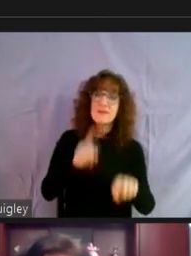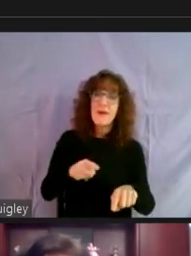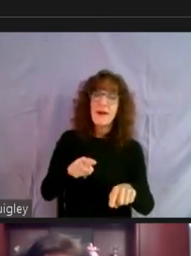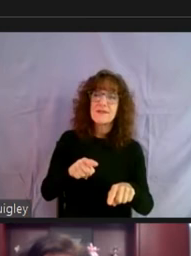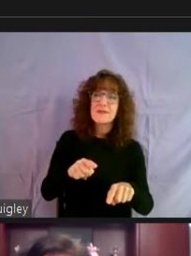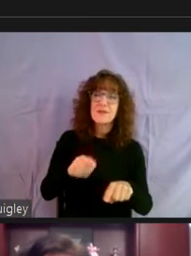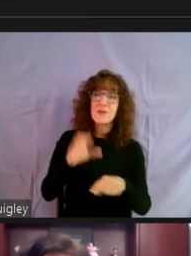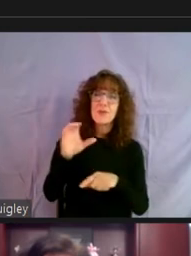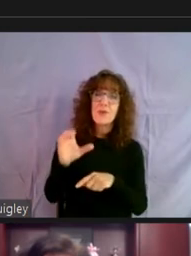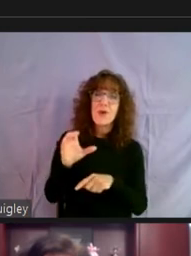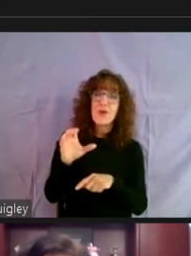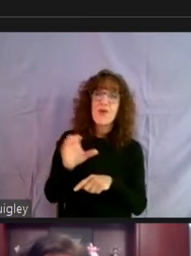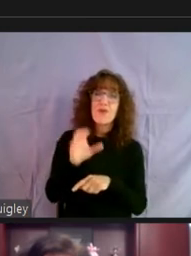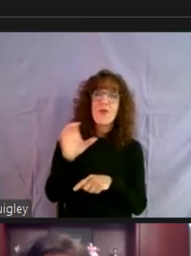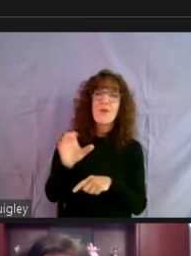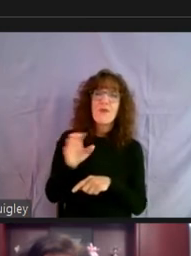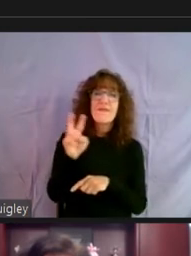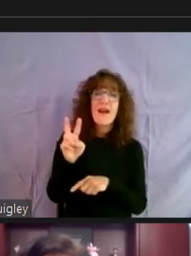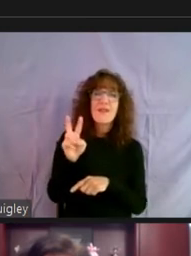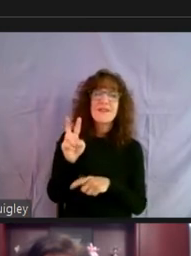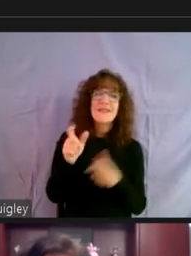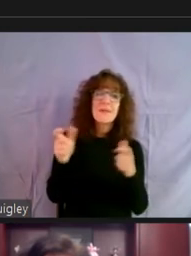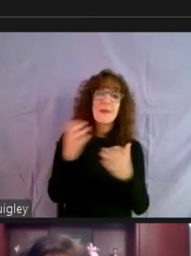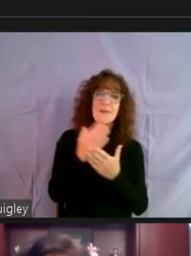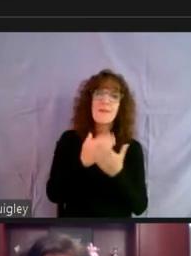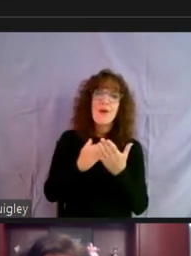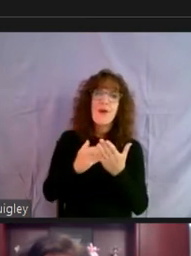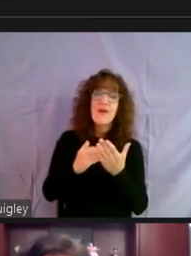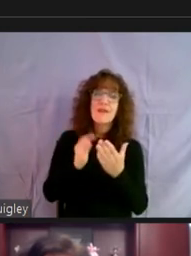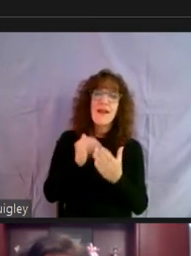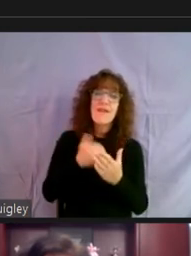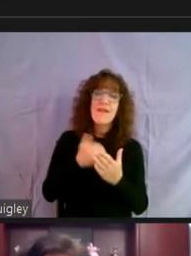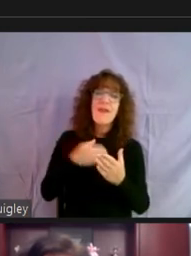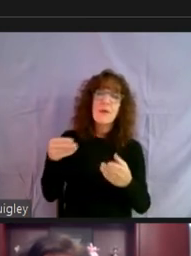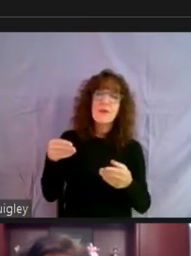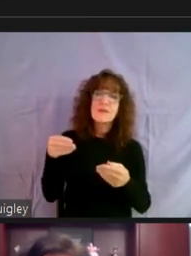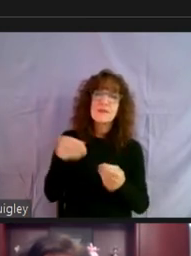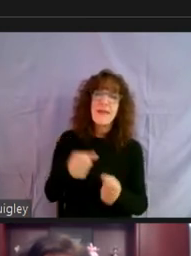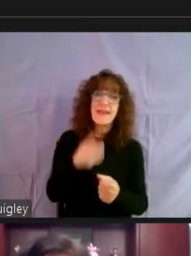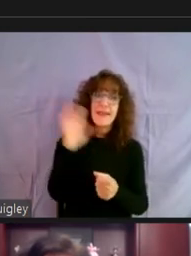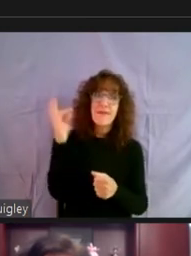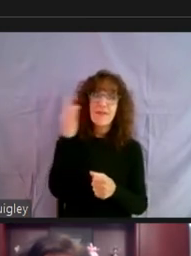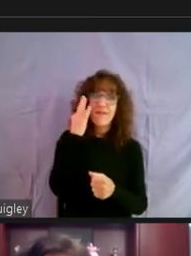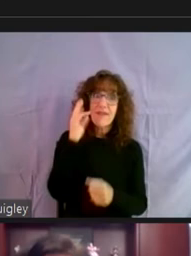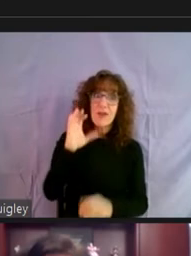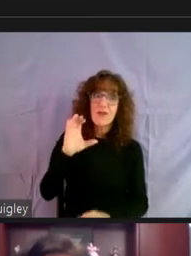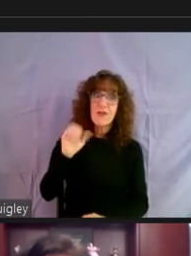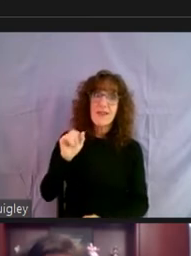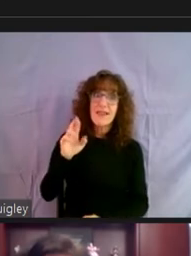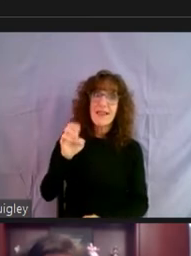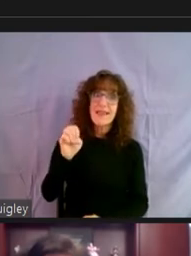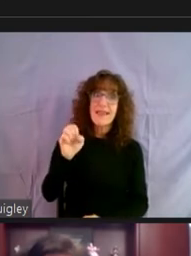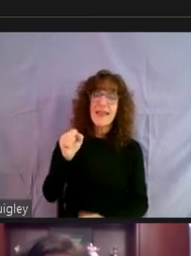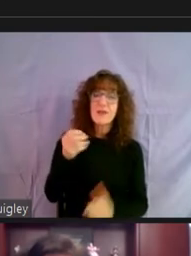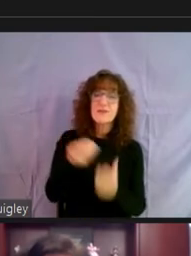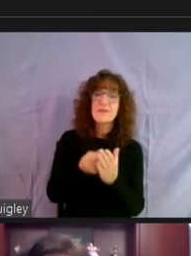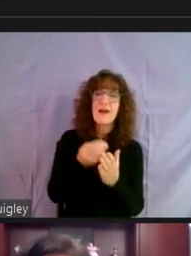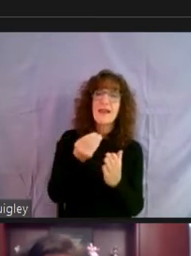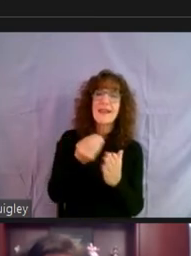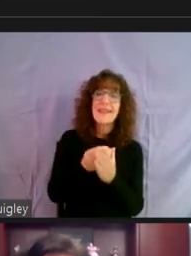coronavirus and probably a very significant part of our spending of the federal CARES money. So, um,